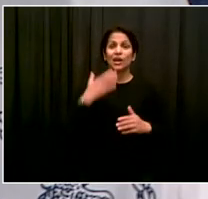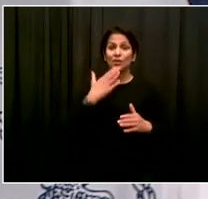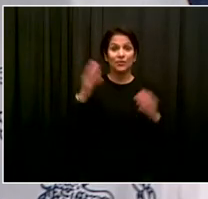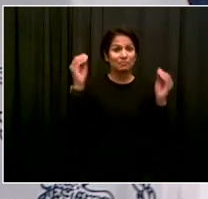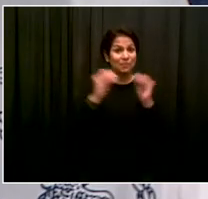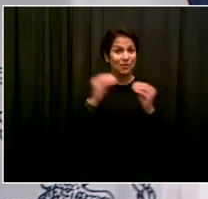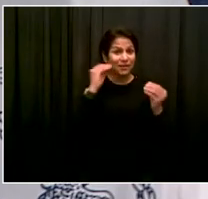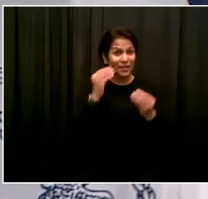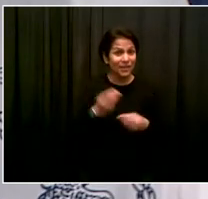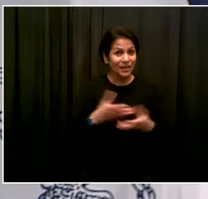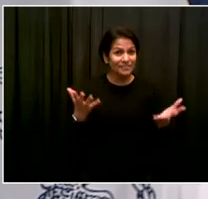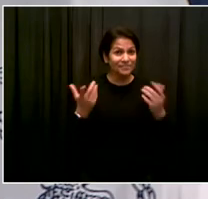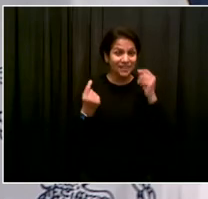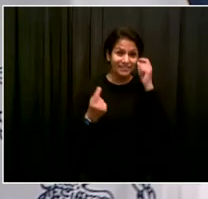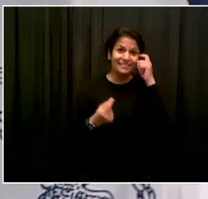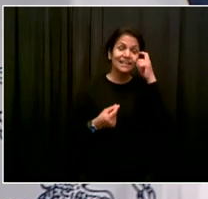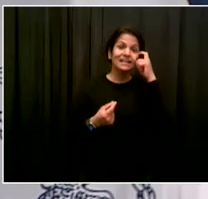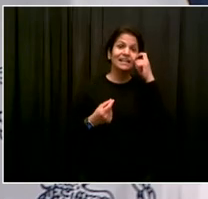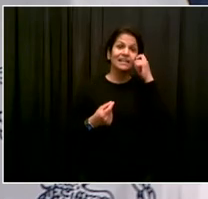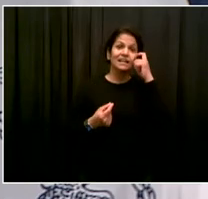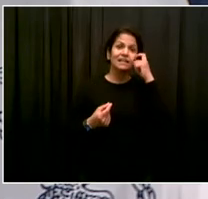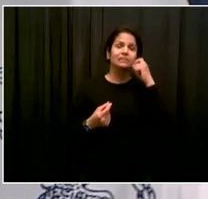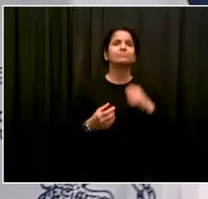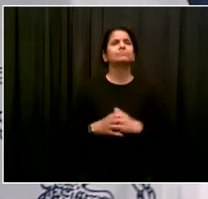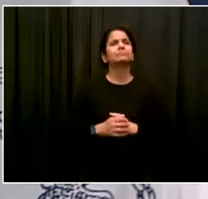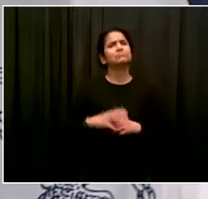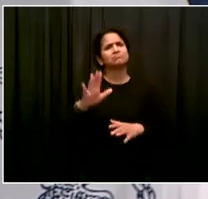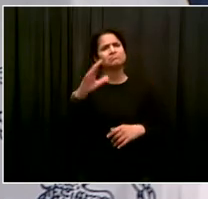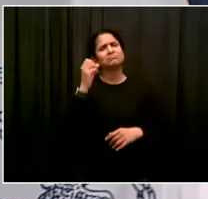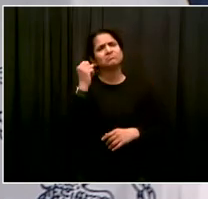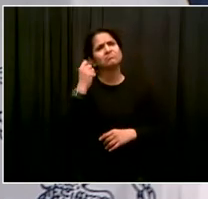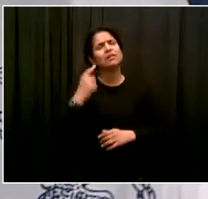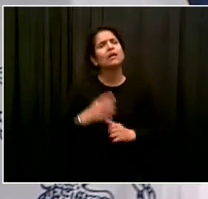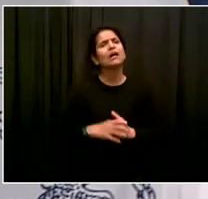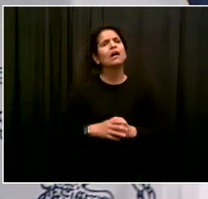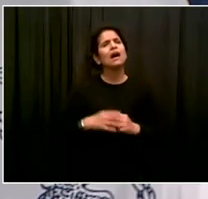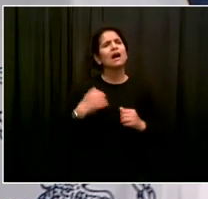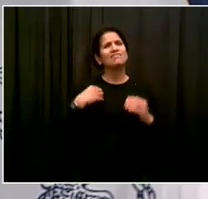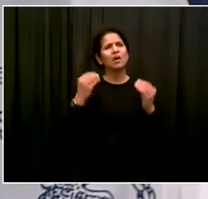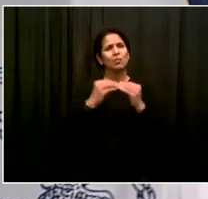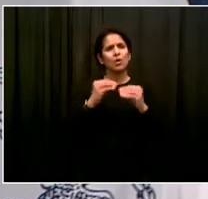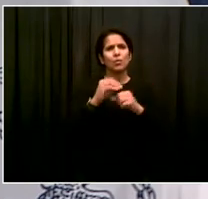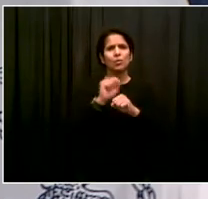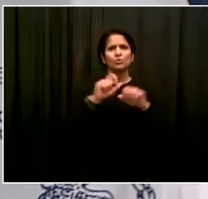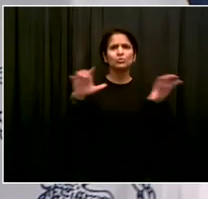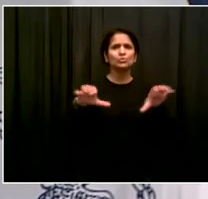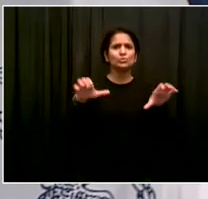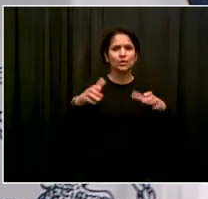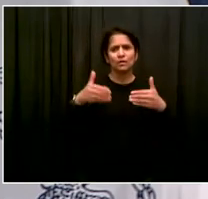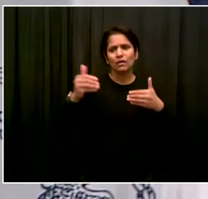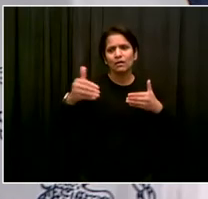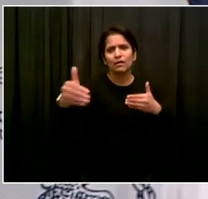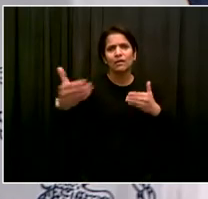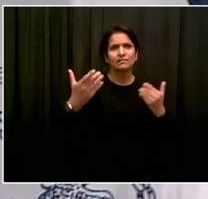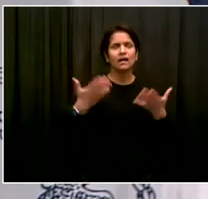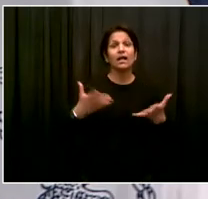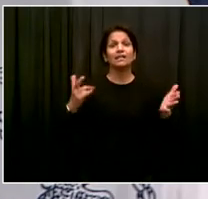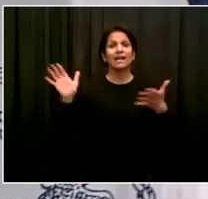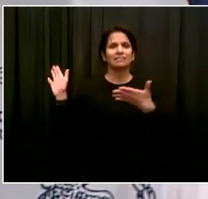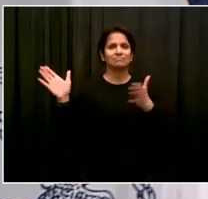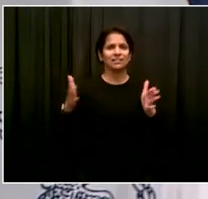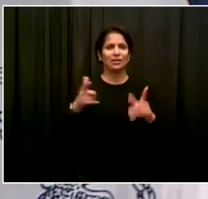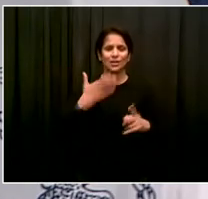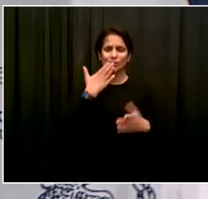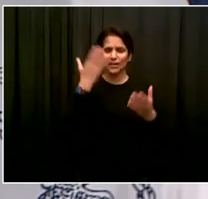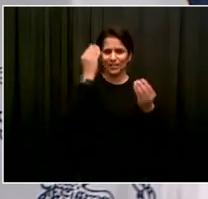always preface by saying we got a long way to go. We got a lot of work to do. But the indicators continue to be really,